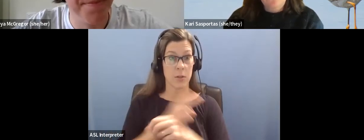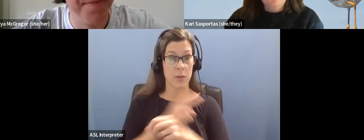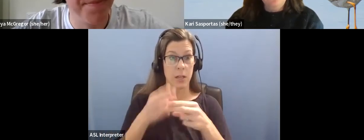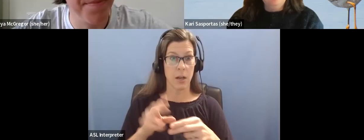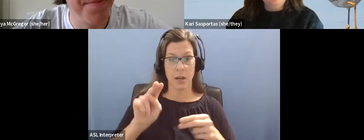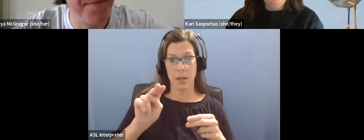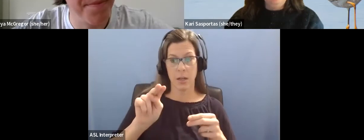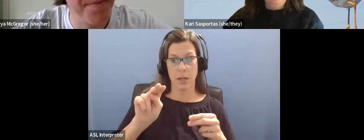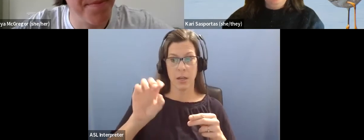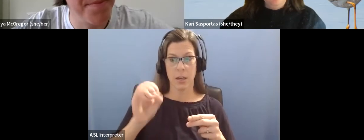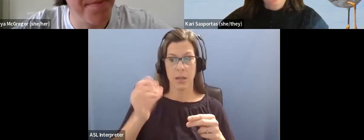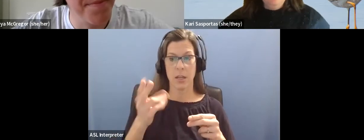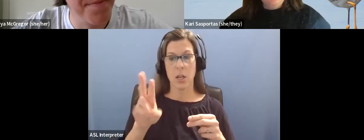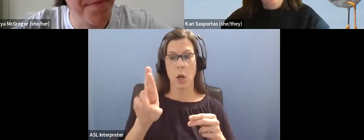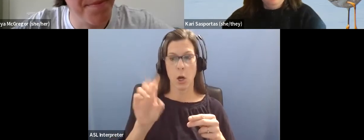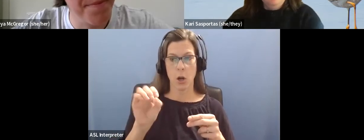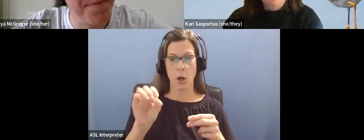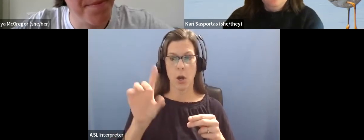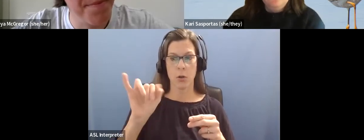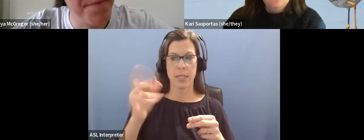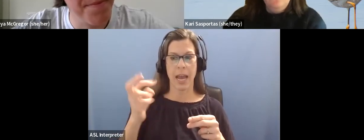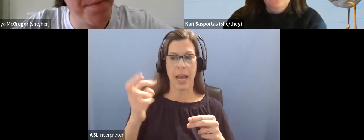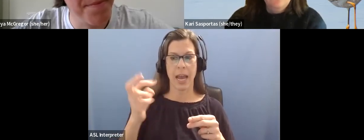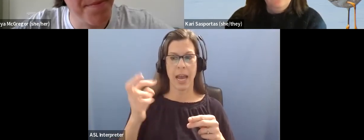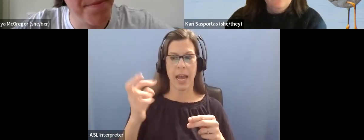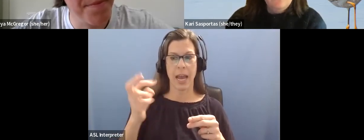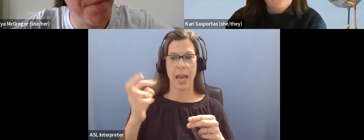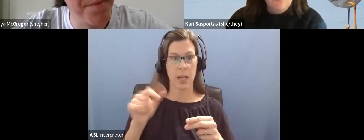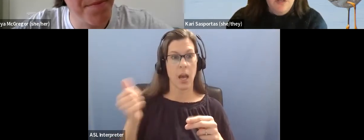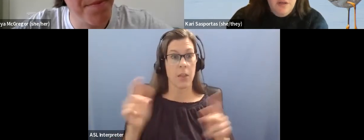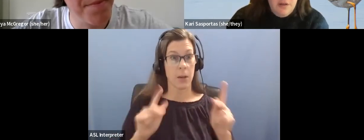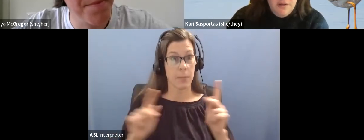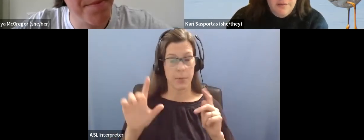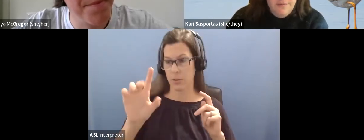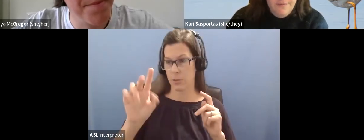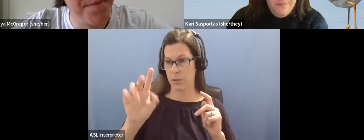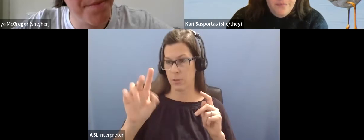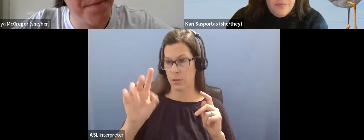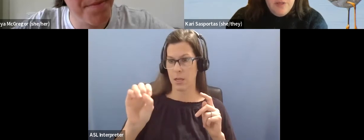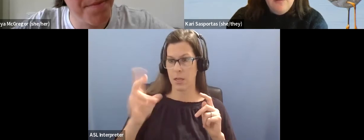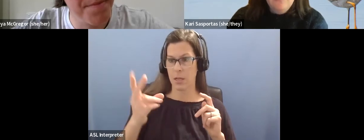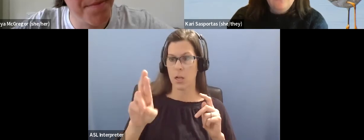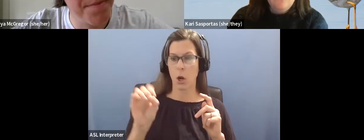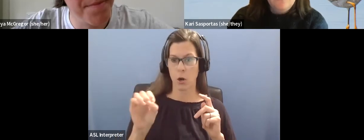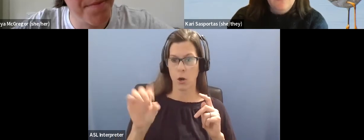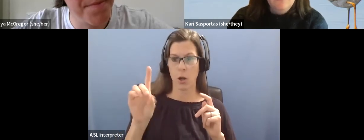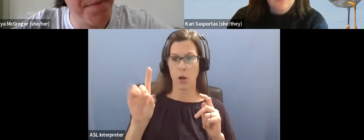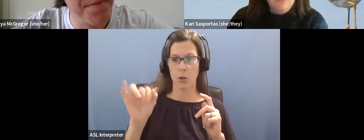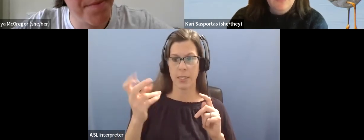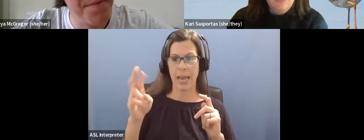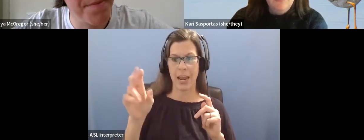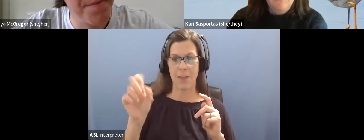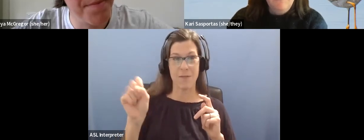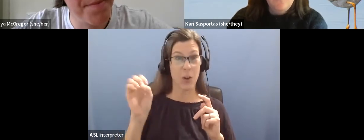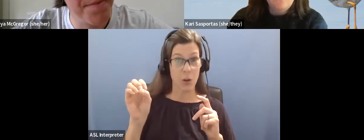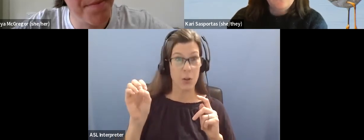say that I'm neurodivergent. Um, some people use the term neurodiverse, um, neurodiversity really,